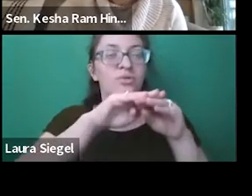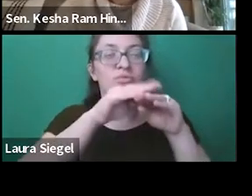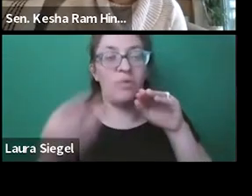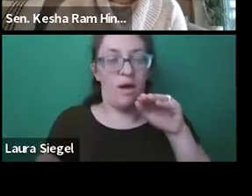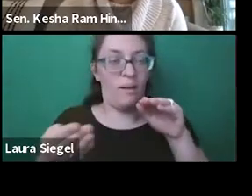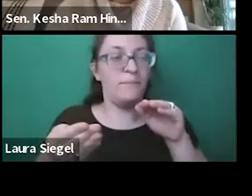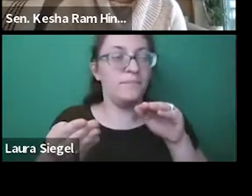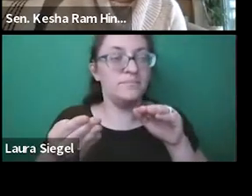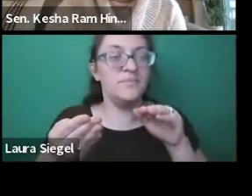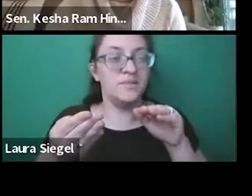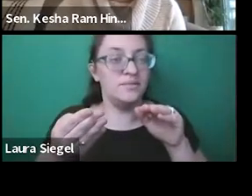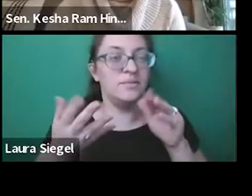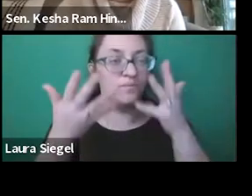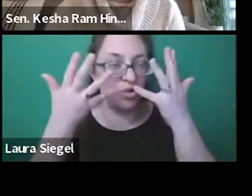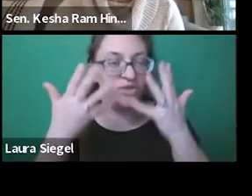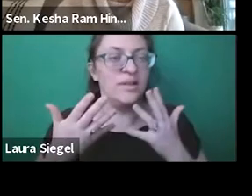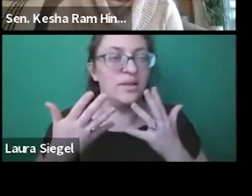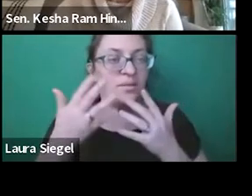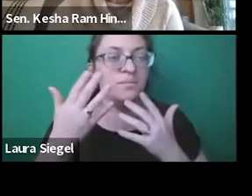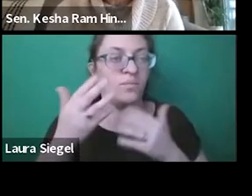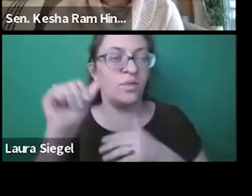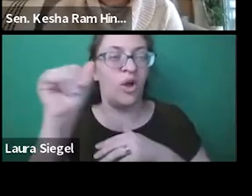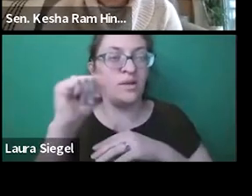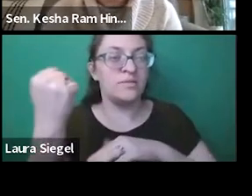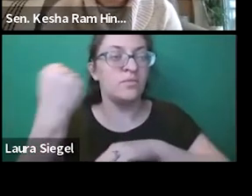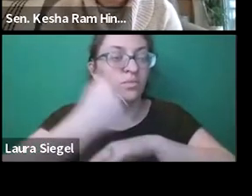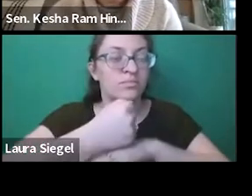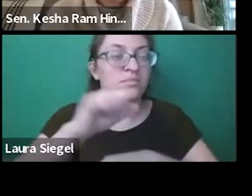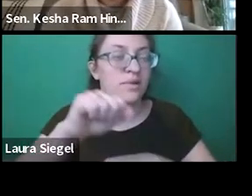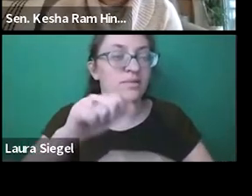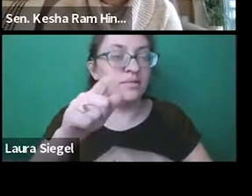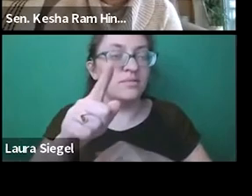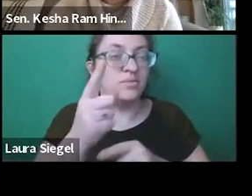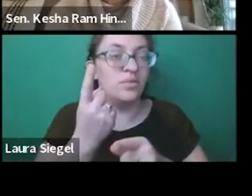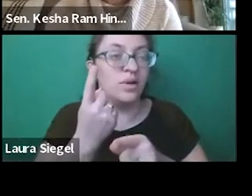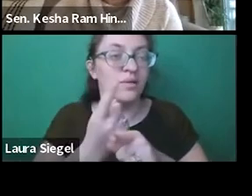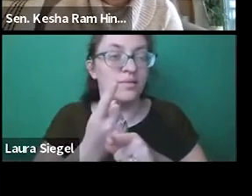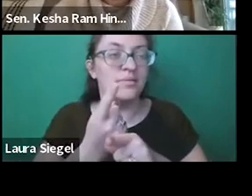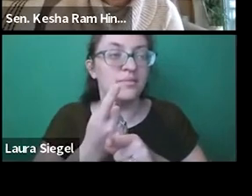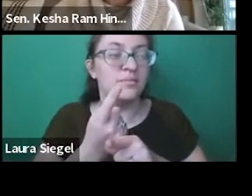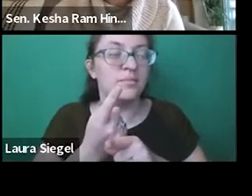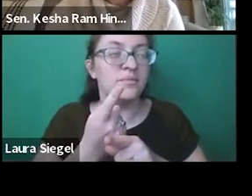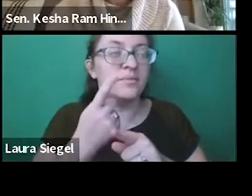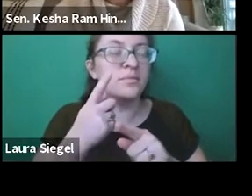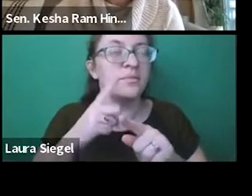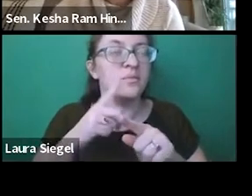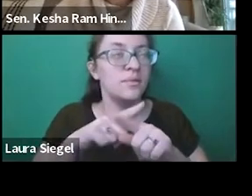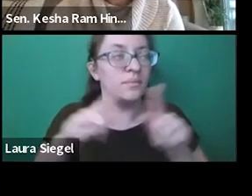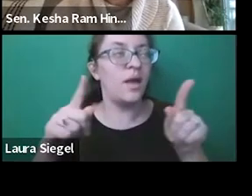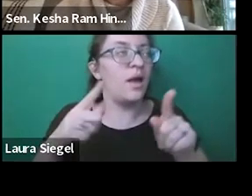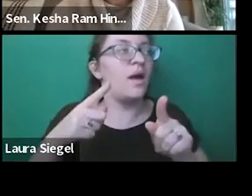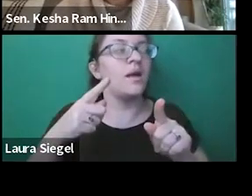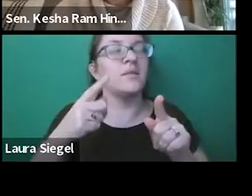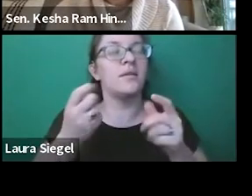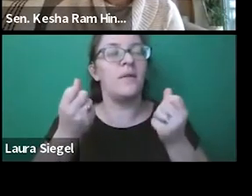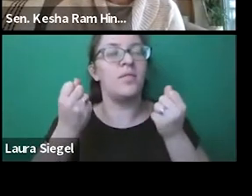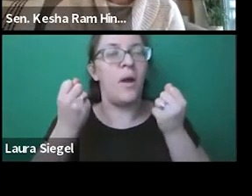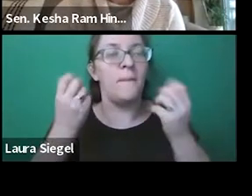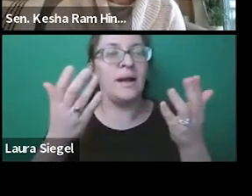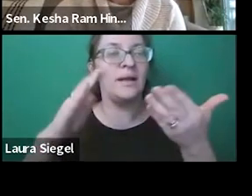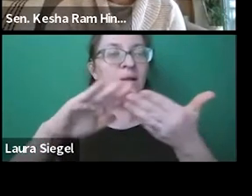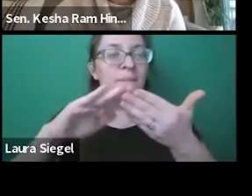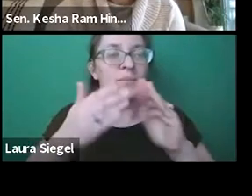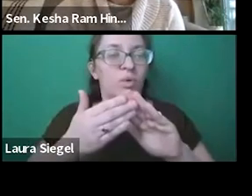Yes, that is correct. The number certainly did drop exponentially, which is very, very unfortunate right after the closure of the Austin School.